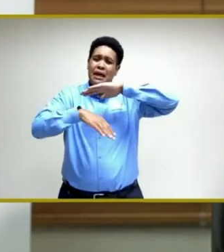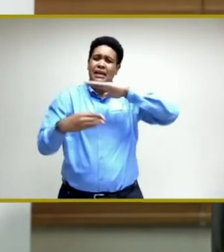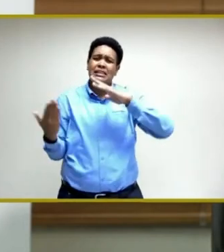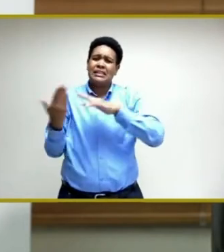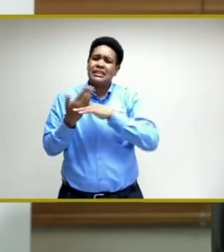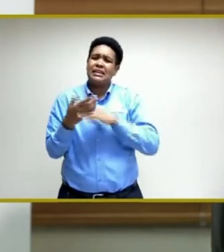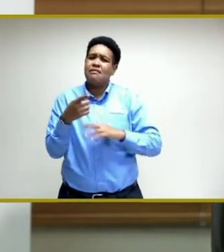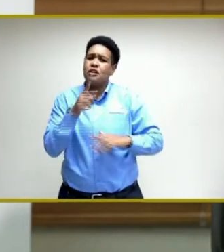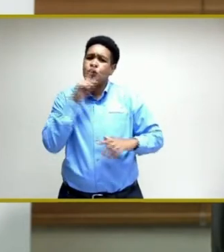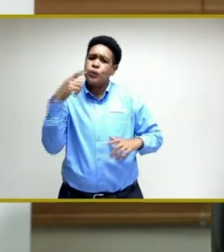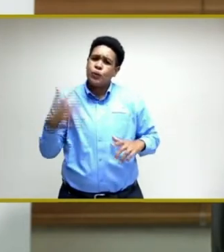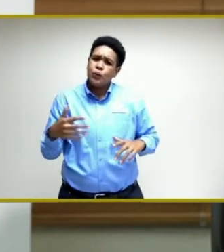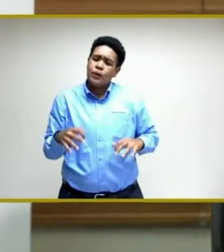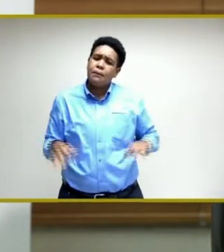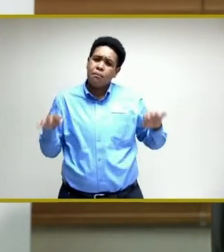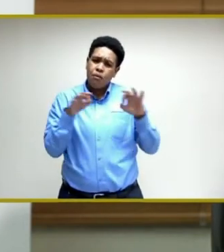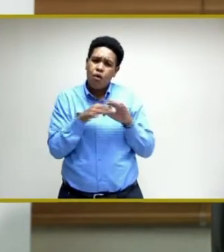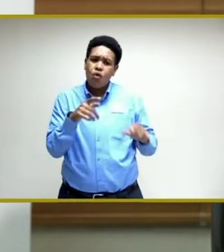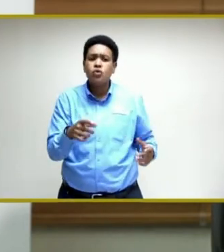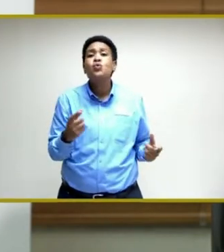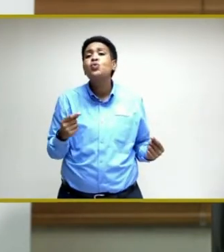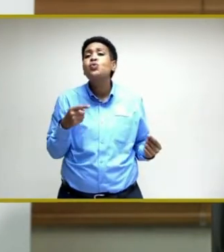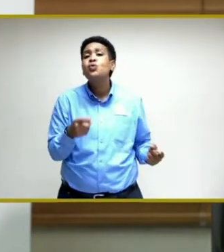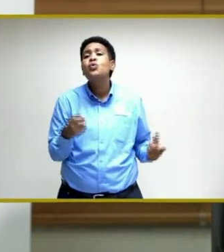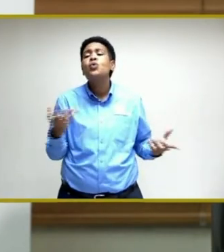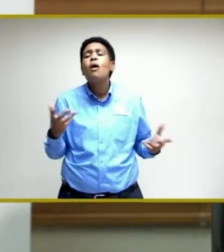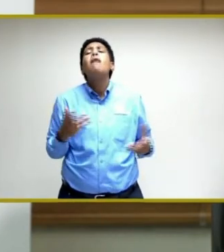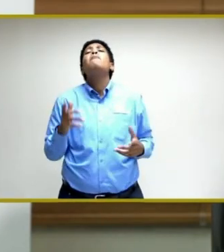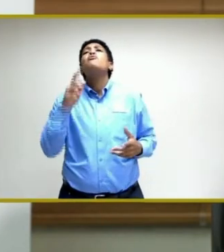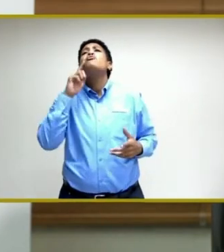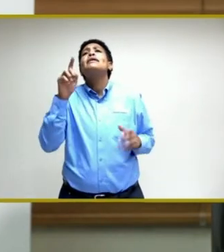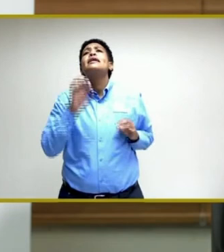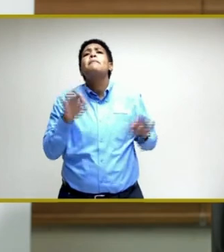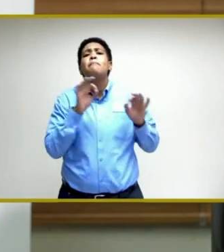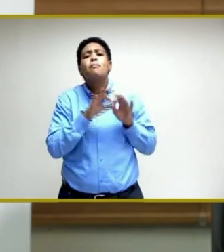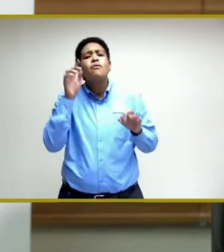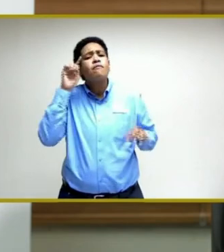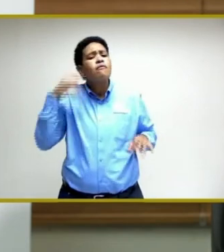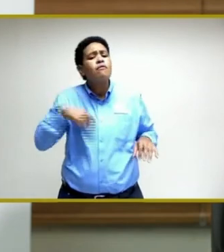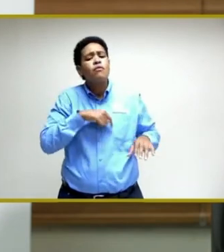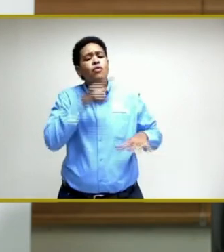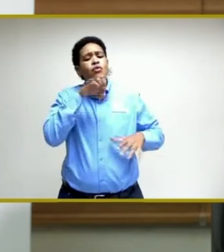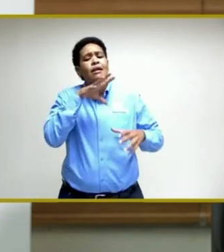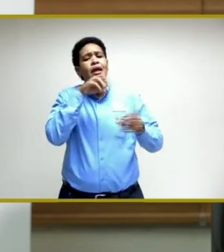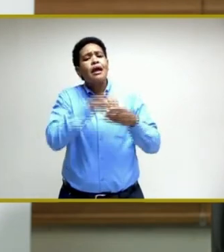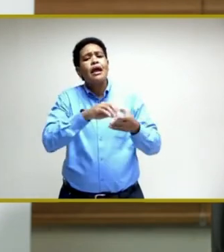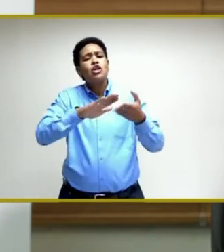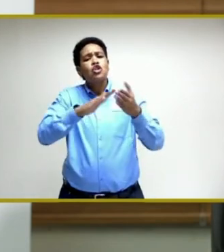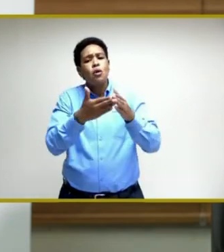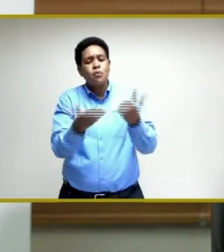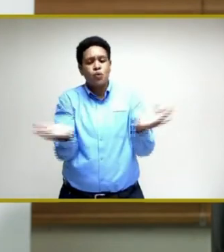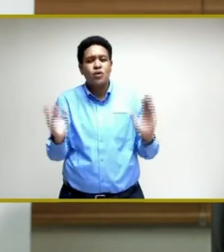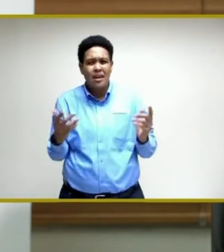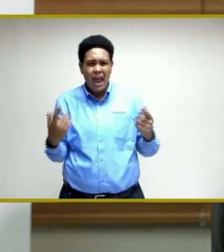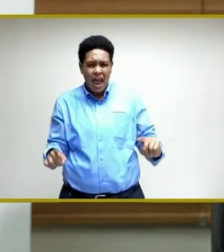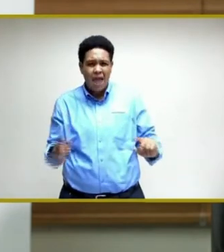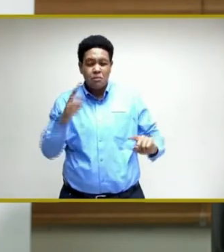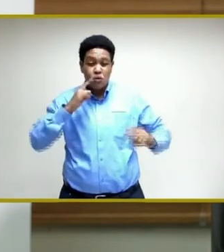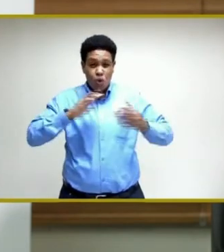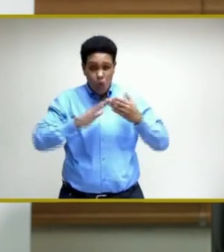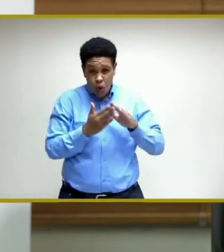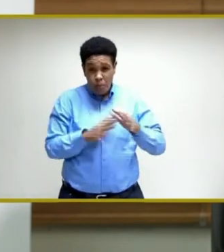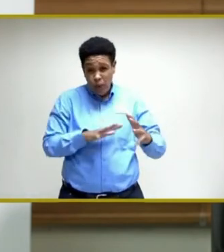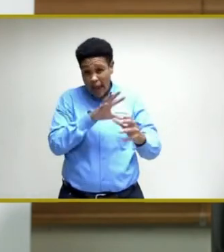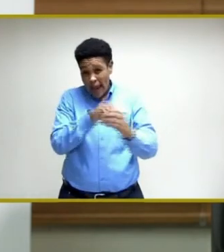is important. To do so, it's so important for us to engage the community. And so it's the community